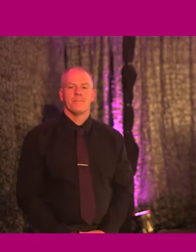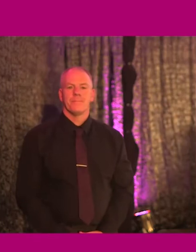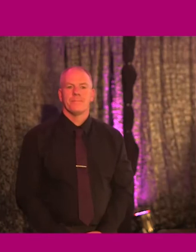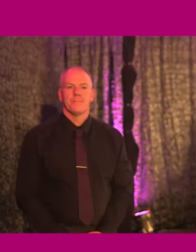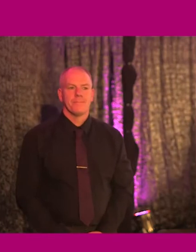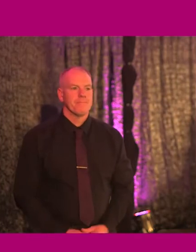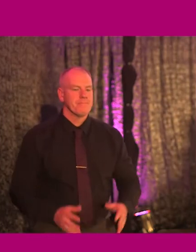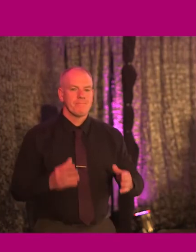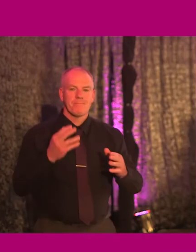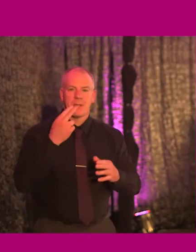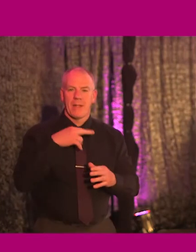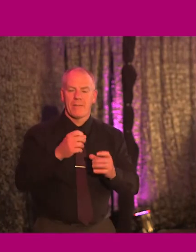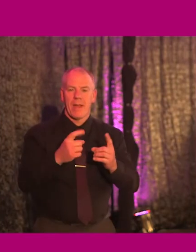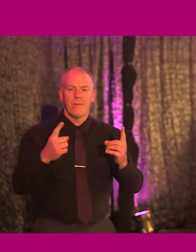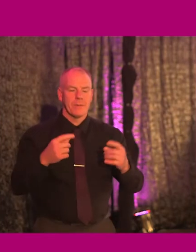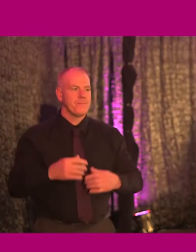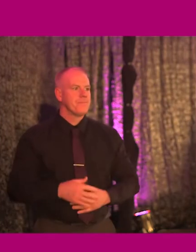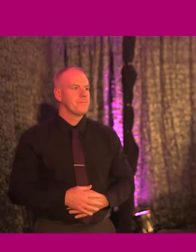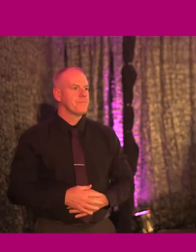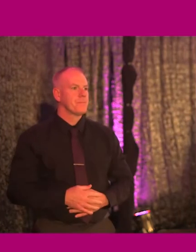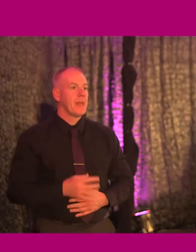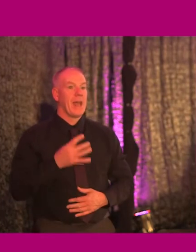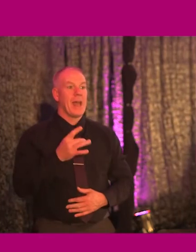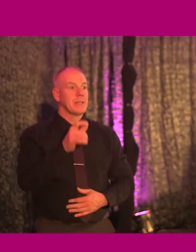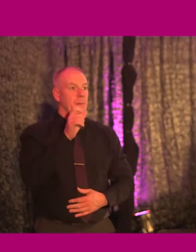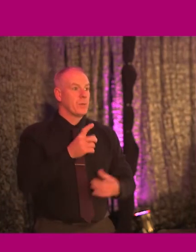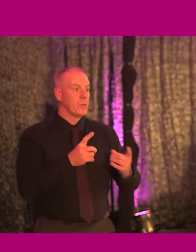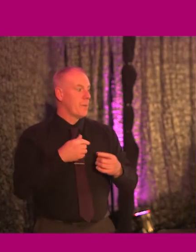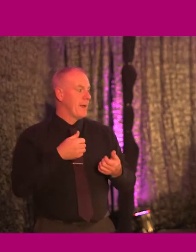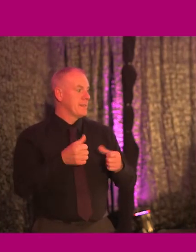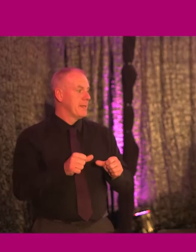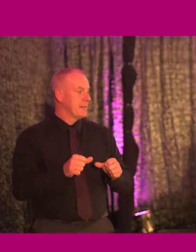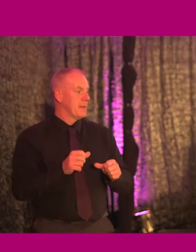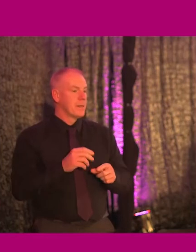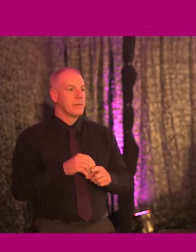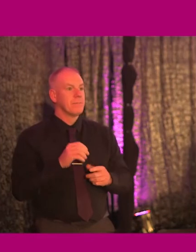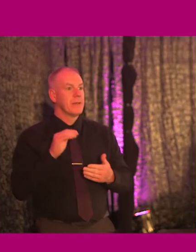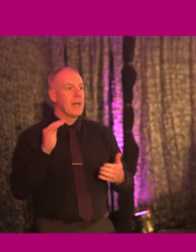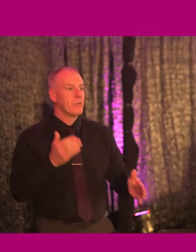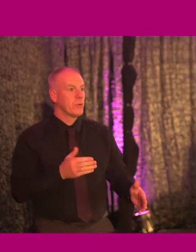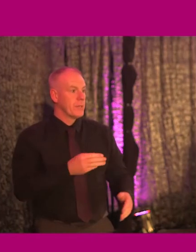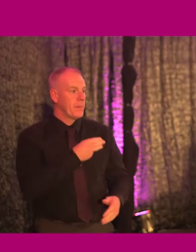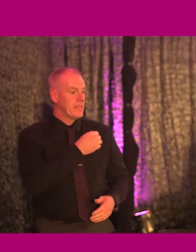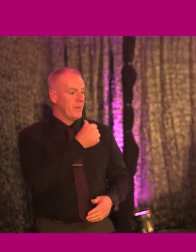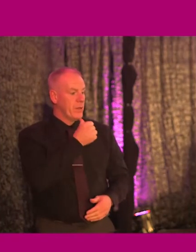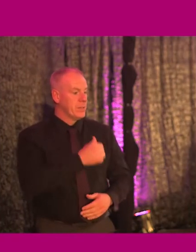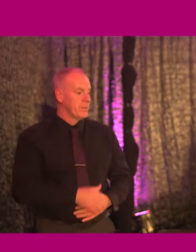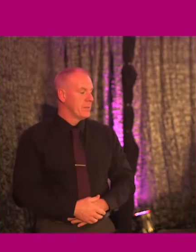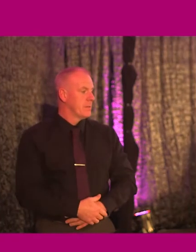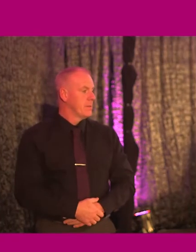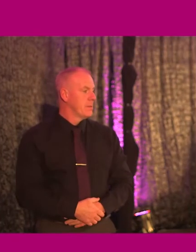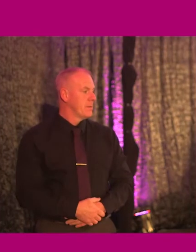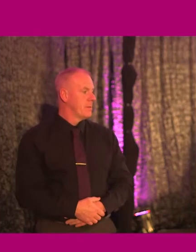Hey, good afternoon, everybody. I'm going to ask someone to run my slides for me. So if we can throw up the introduction slide first, that'd be really helpful.